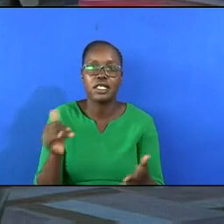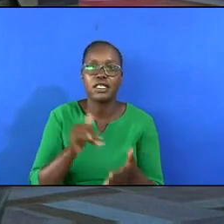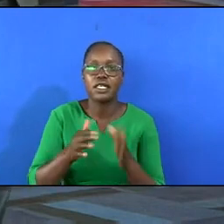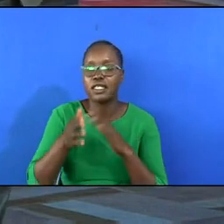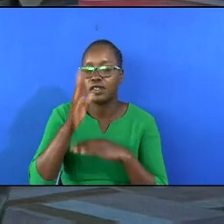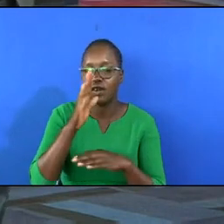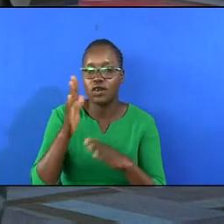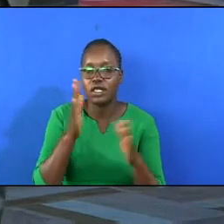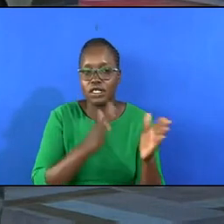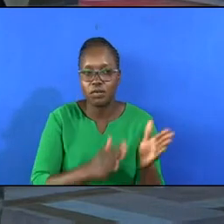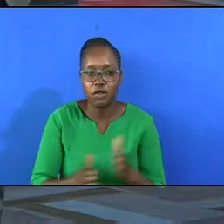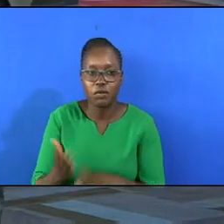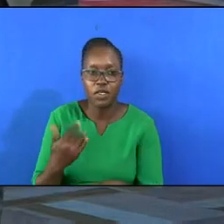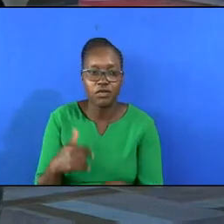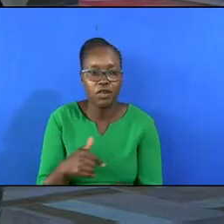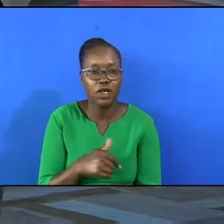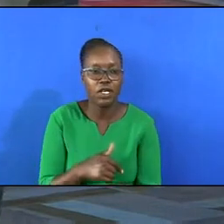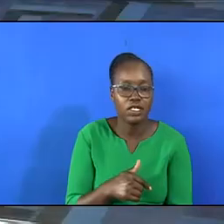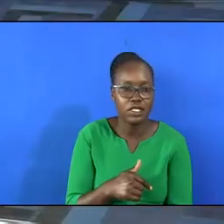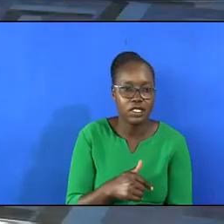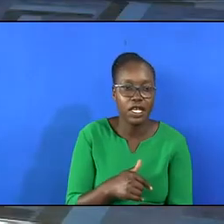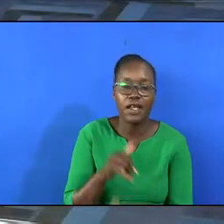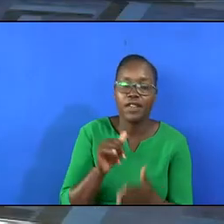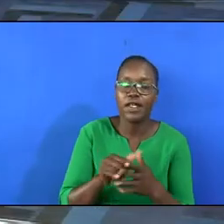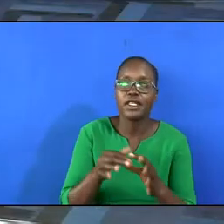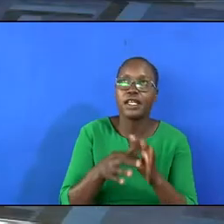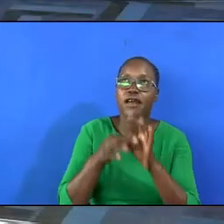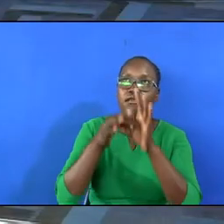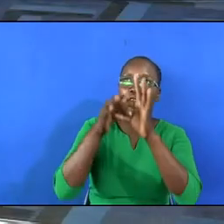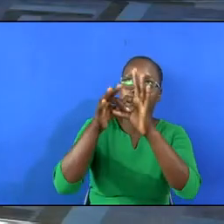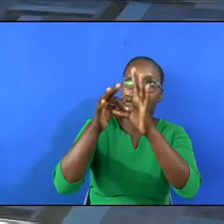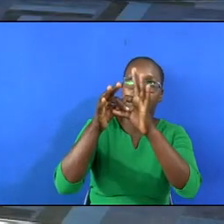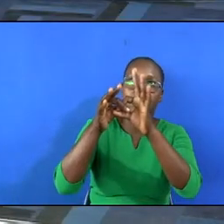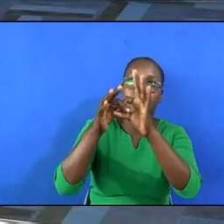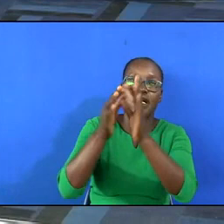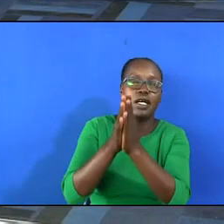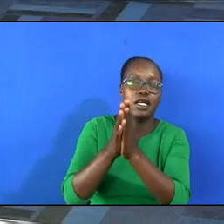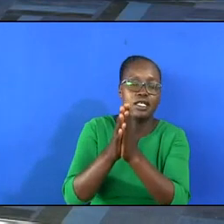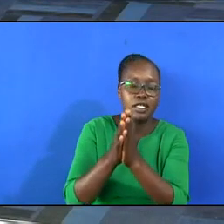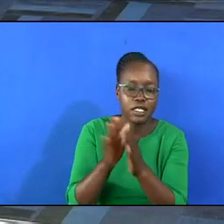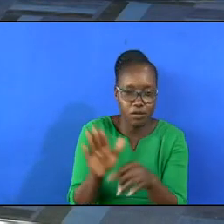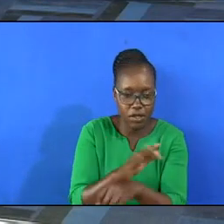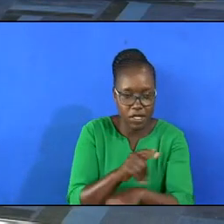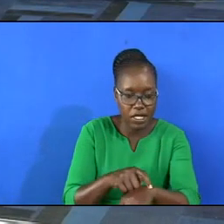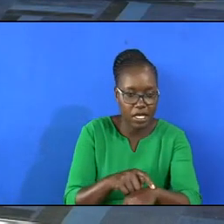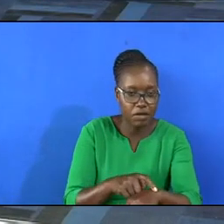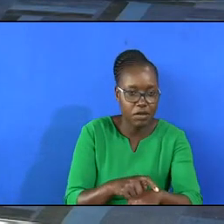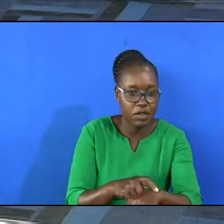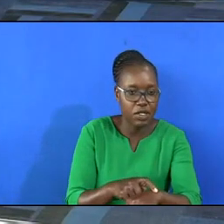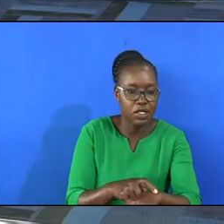God has prepared for them that love him. Now in most cases